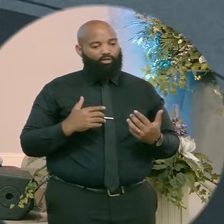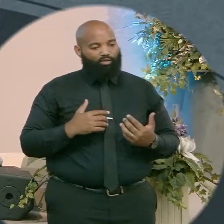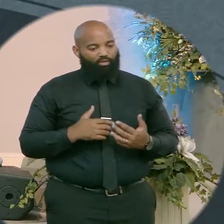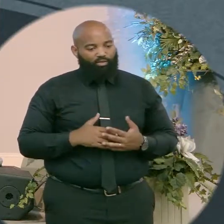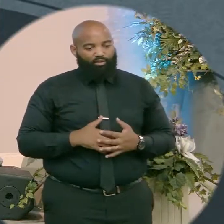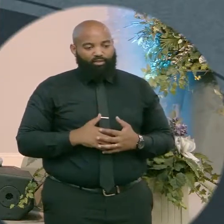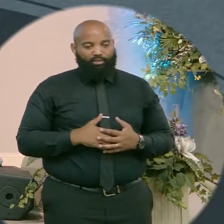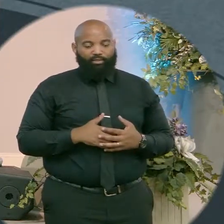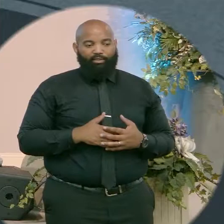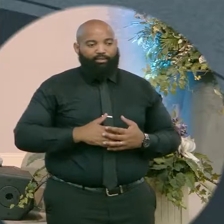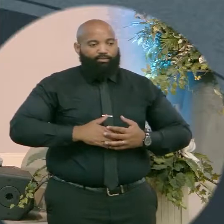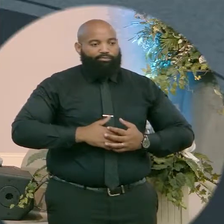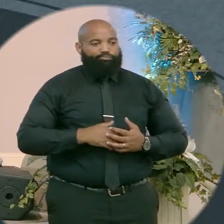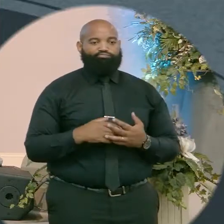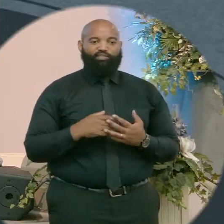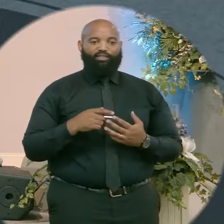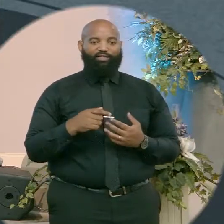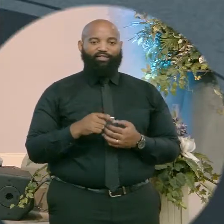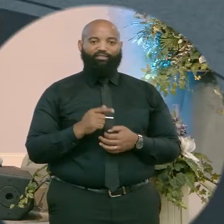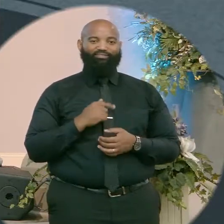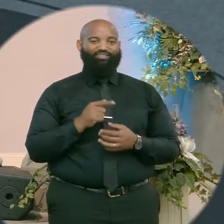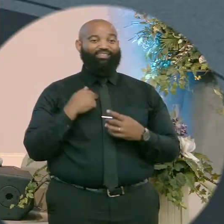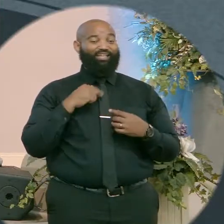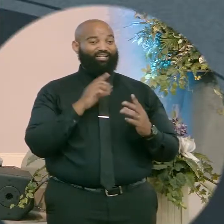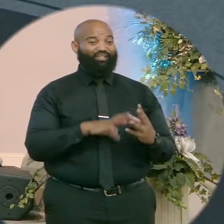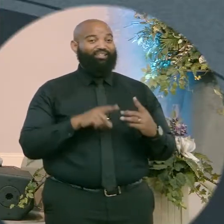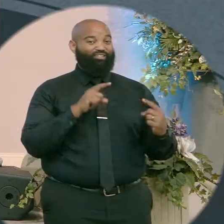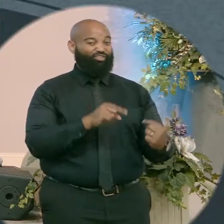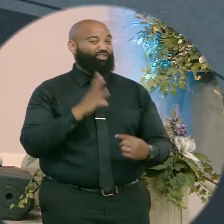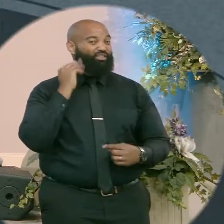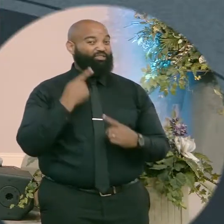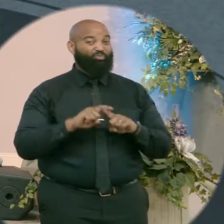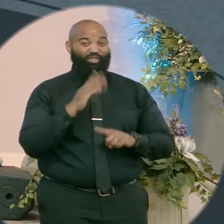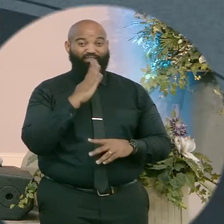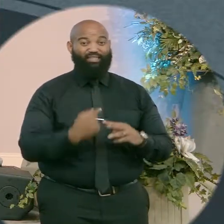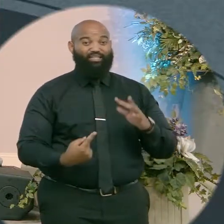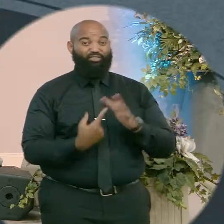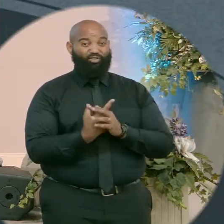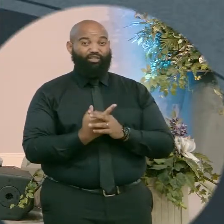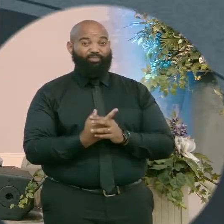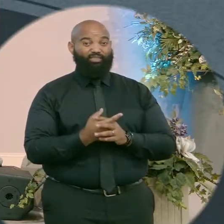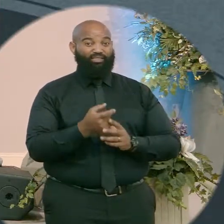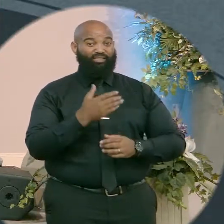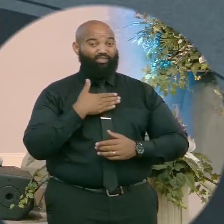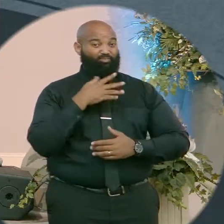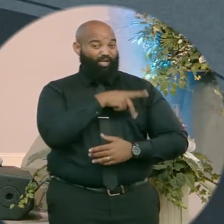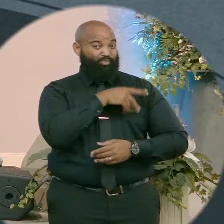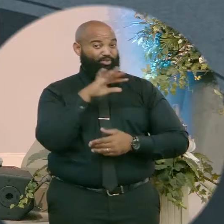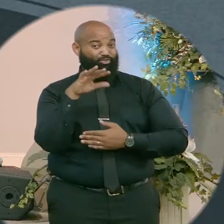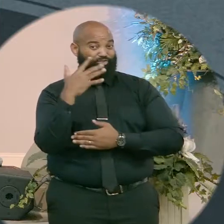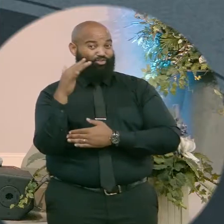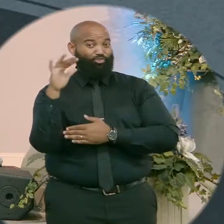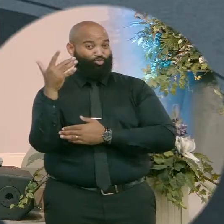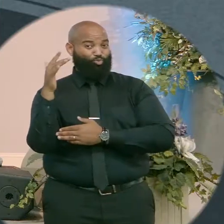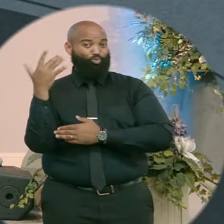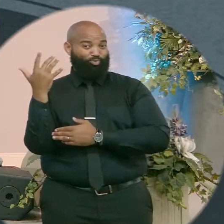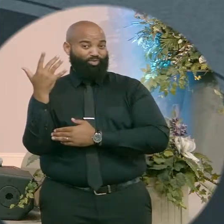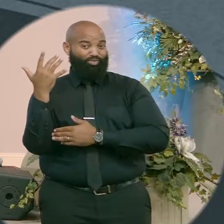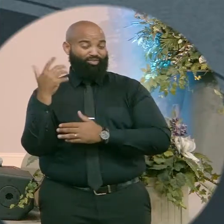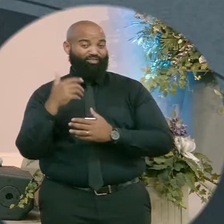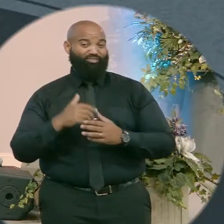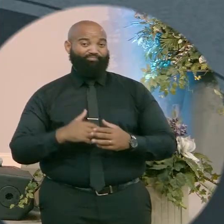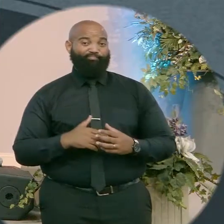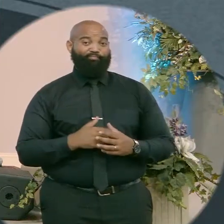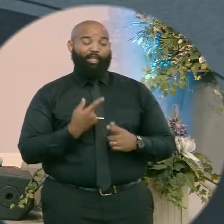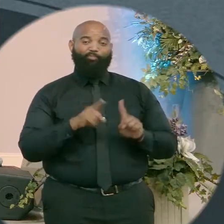Something about God meeting his people in the wilderness. You know, when you go a little bit deeper, this is where this is the